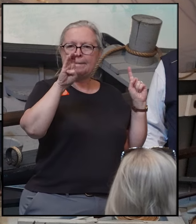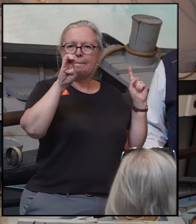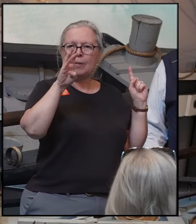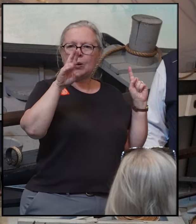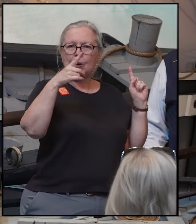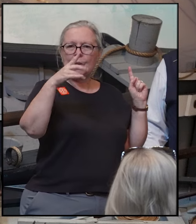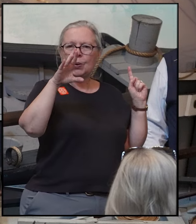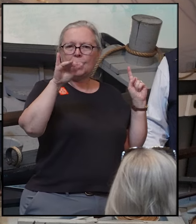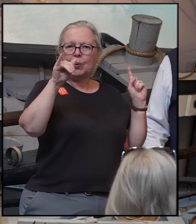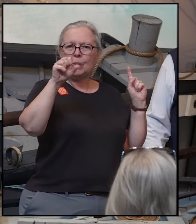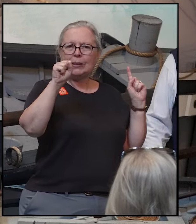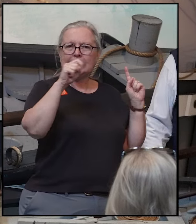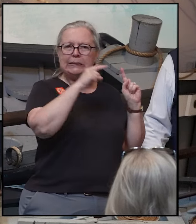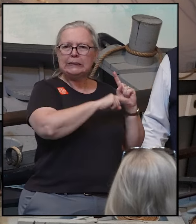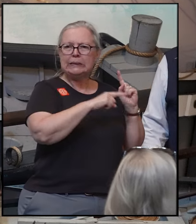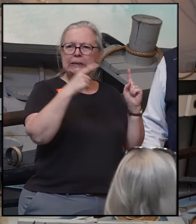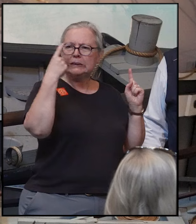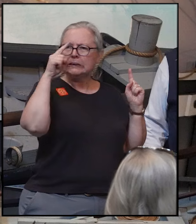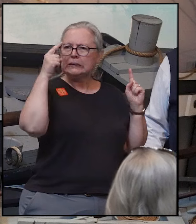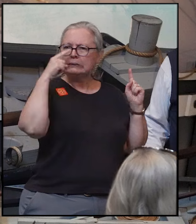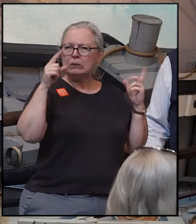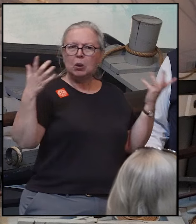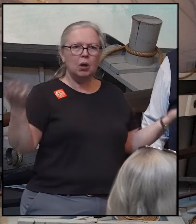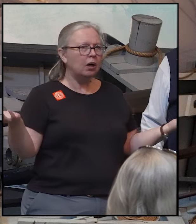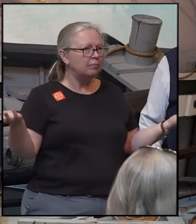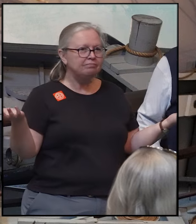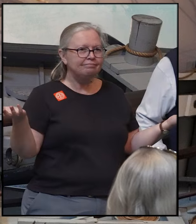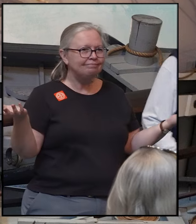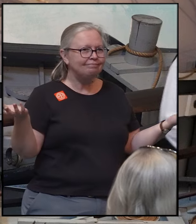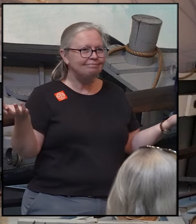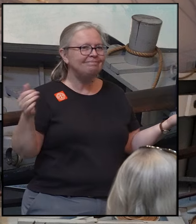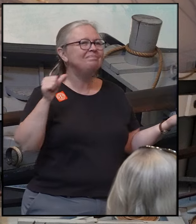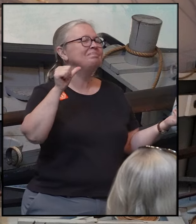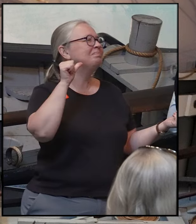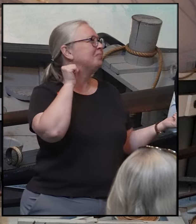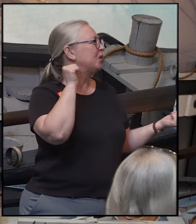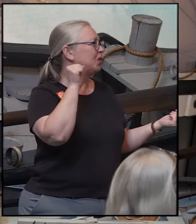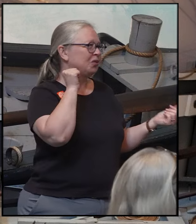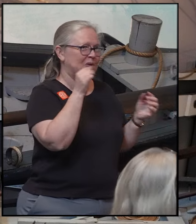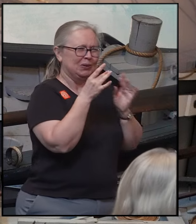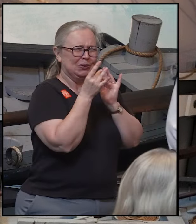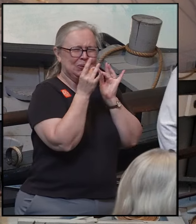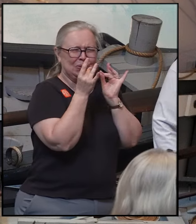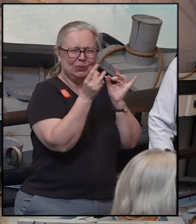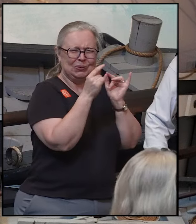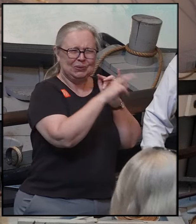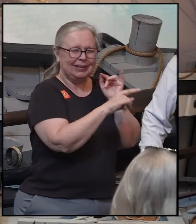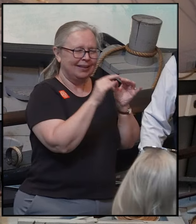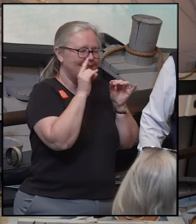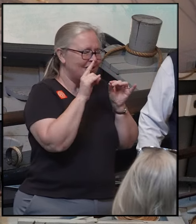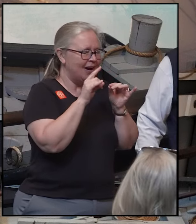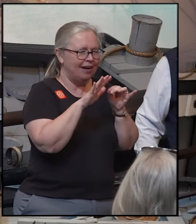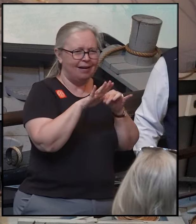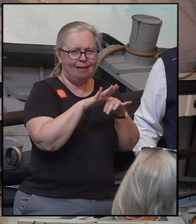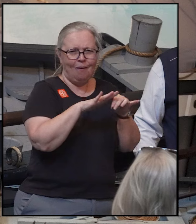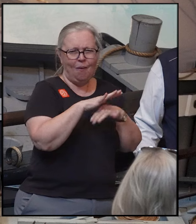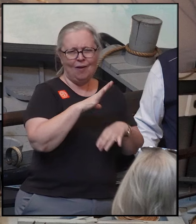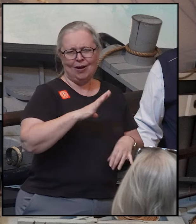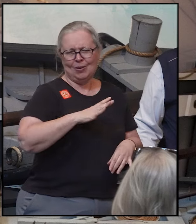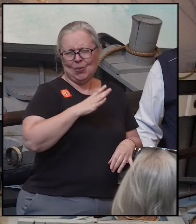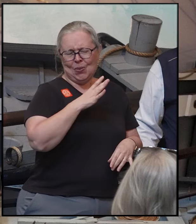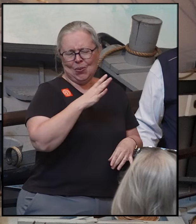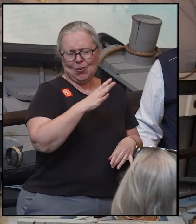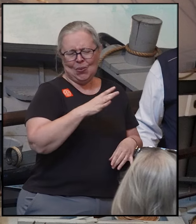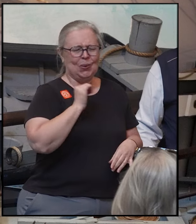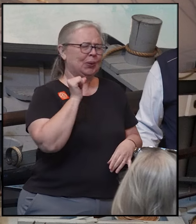ambergris. Anybody know what it's used for? Perfume. It is the fix-it-in for very fine